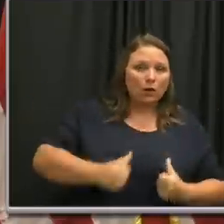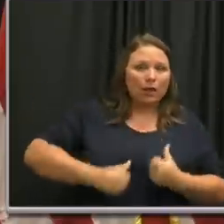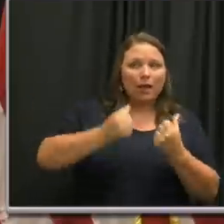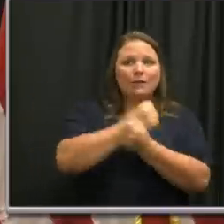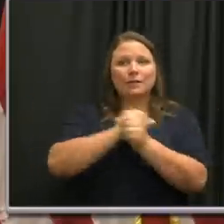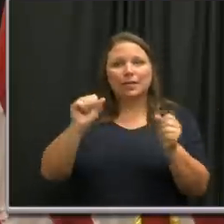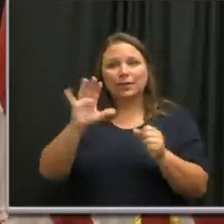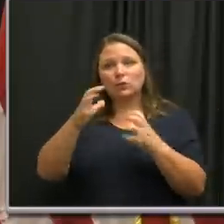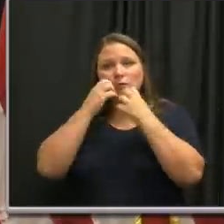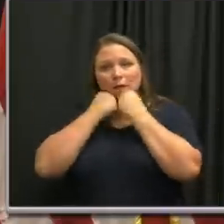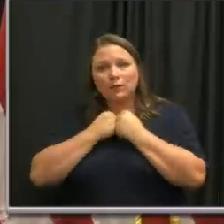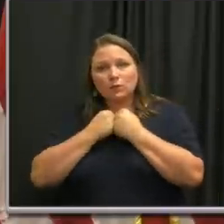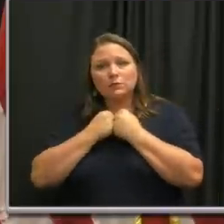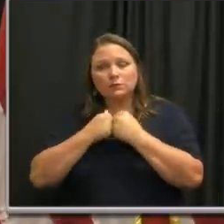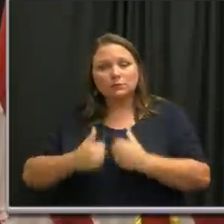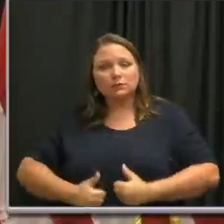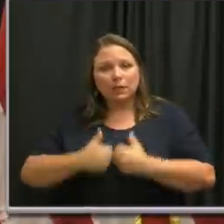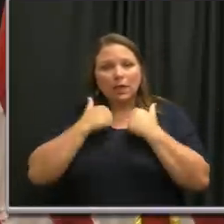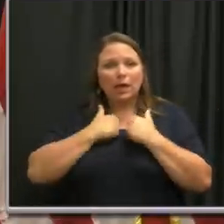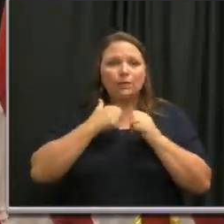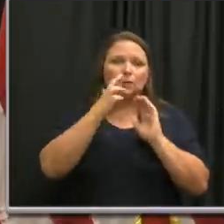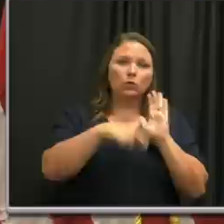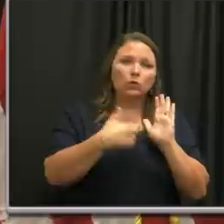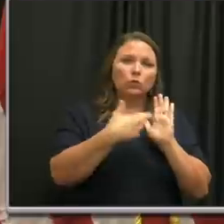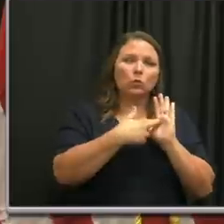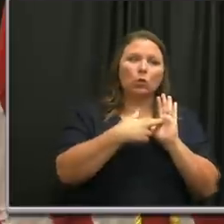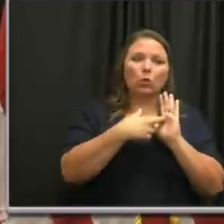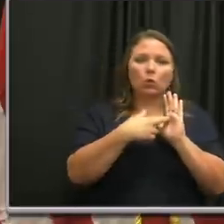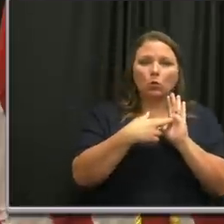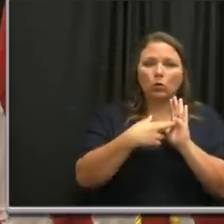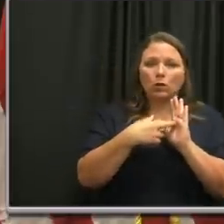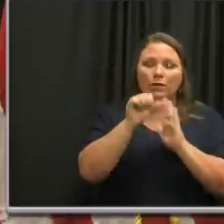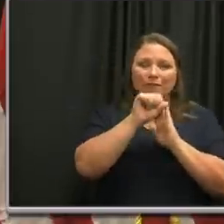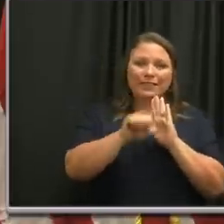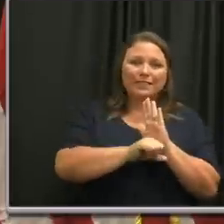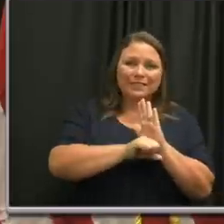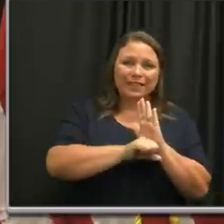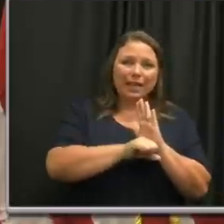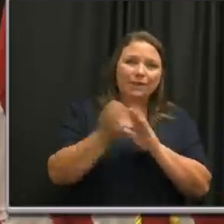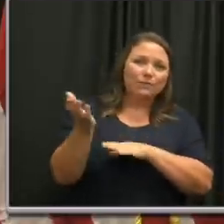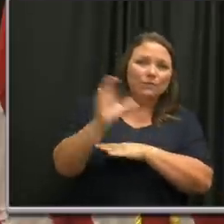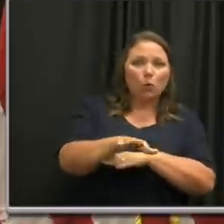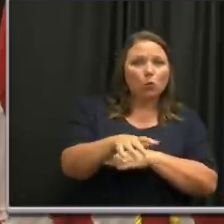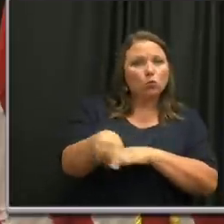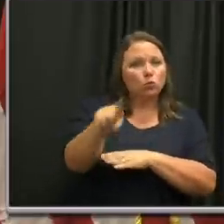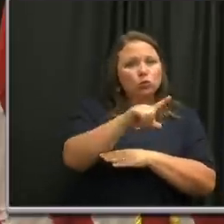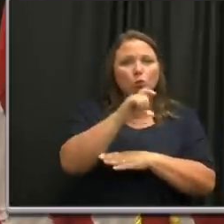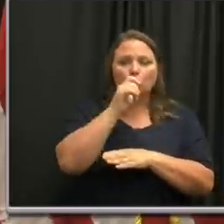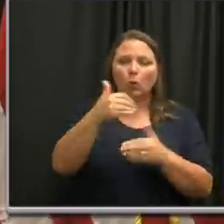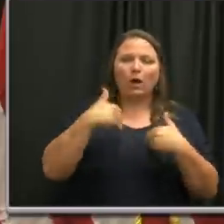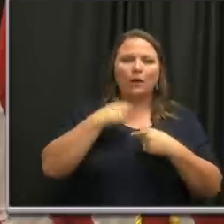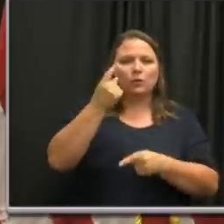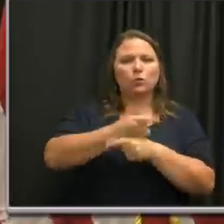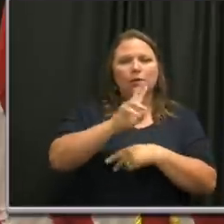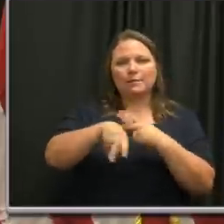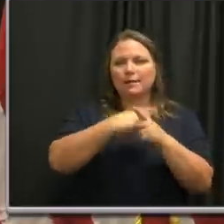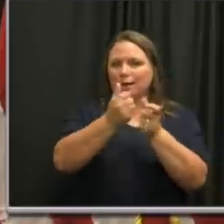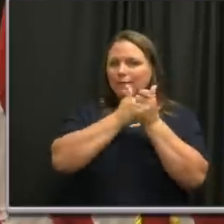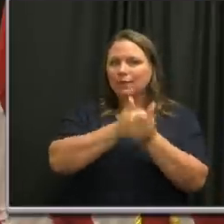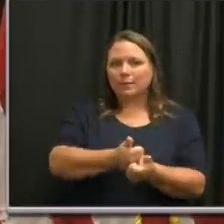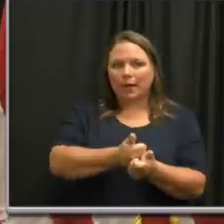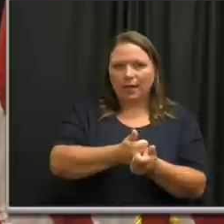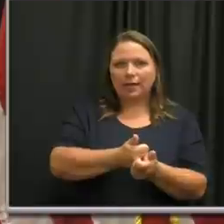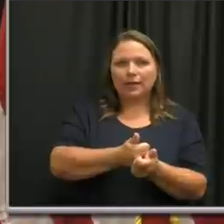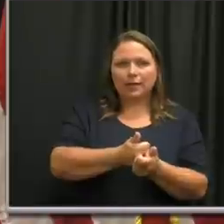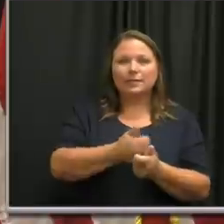so do it. The role of the state at every single moment to make you do it is not going to get the kind of compliance that we need to have, which you're going to